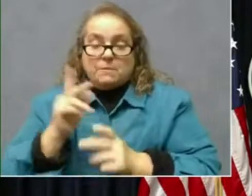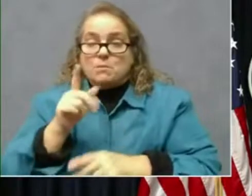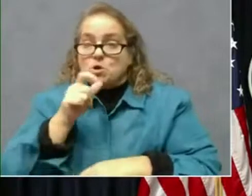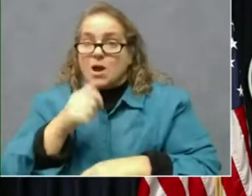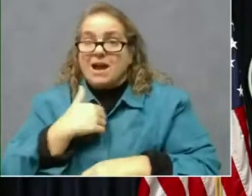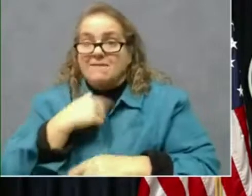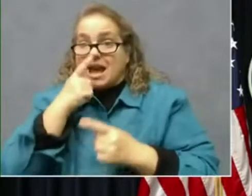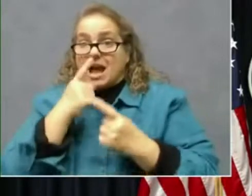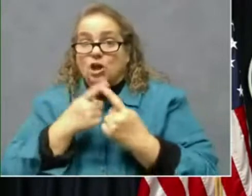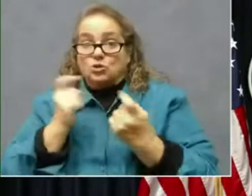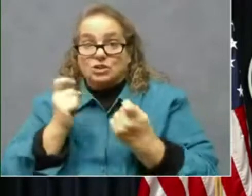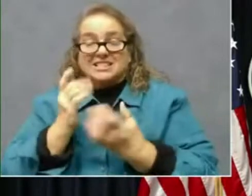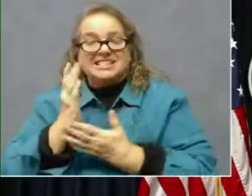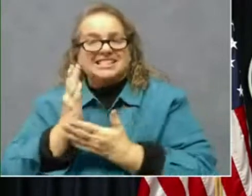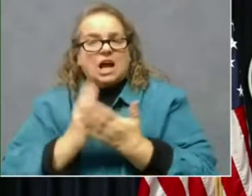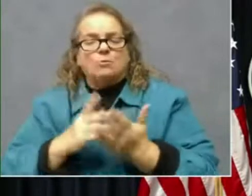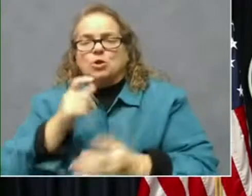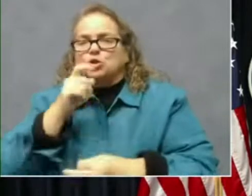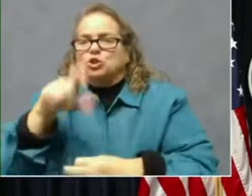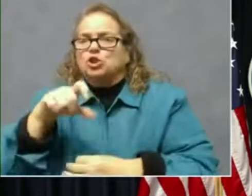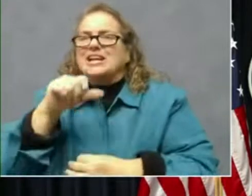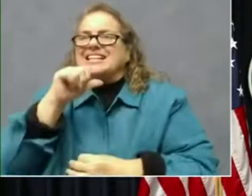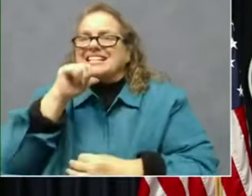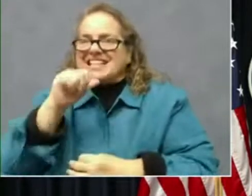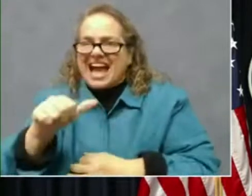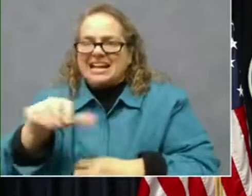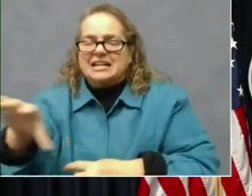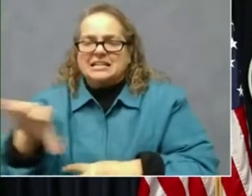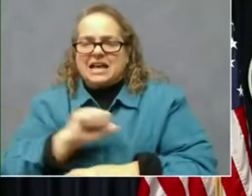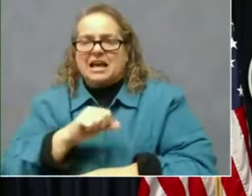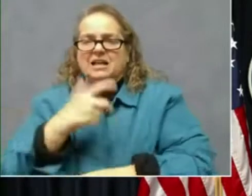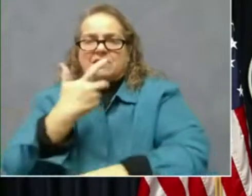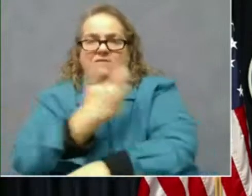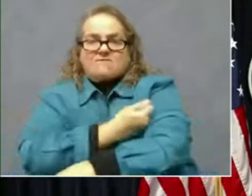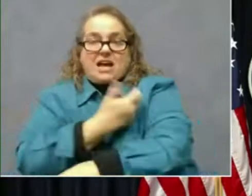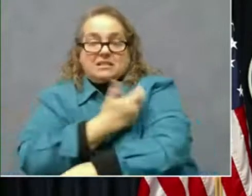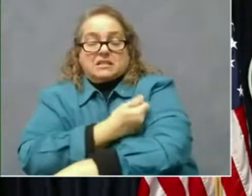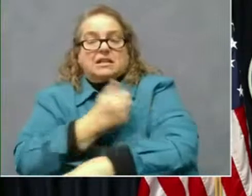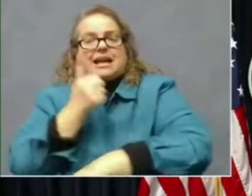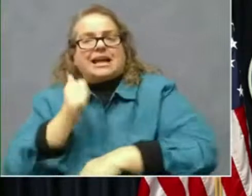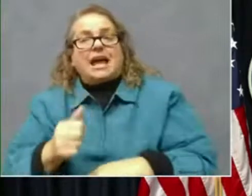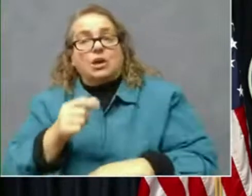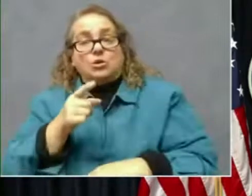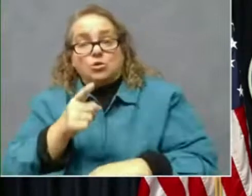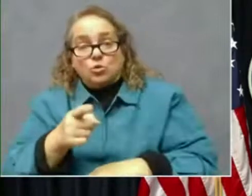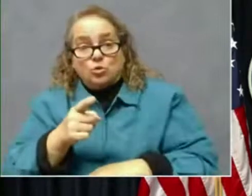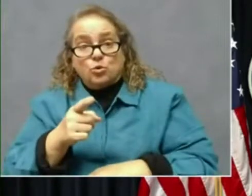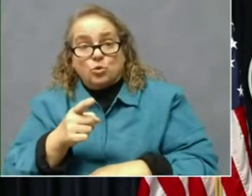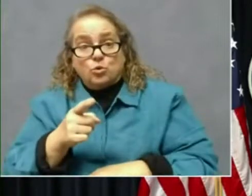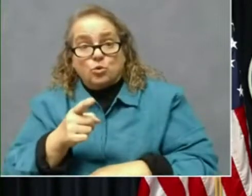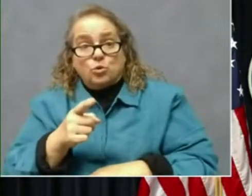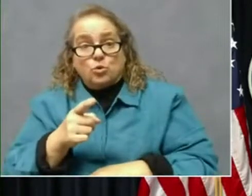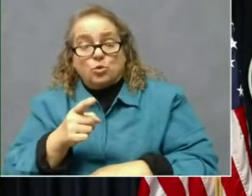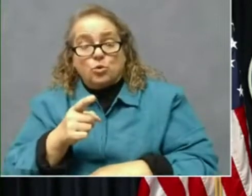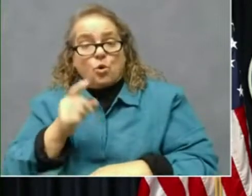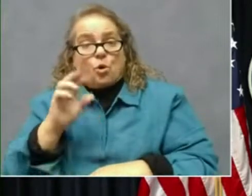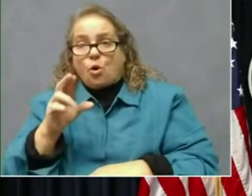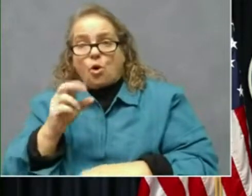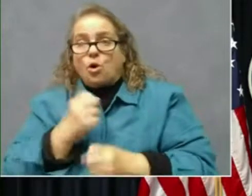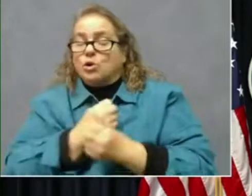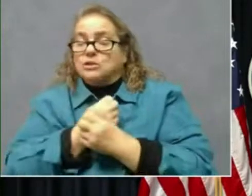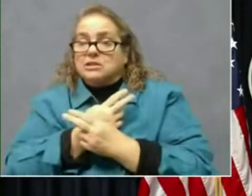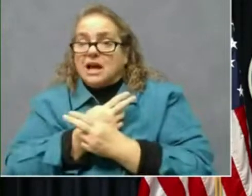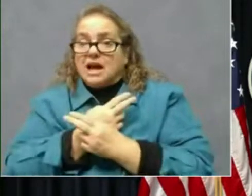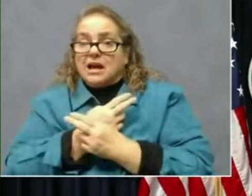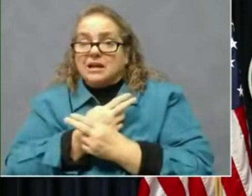some who should not be getting the, uh, vaccine. Can you, uh, or the doctor tell